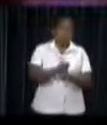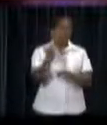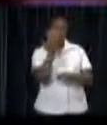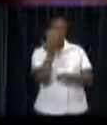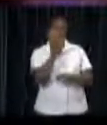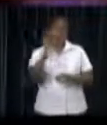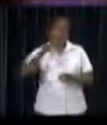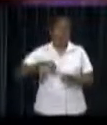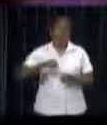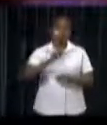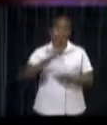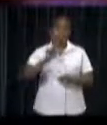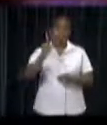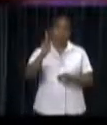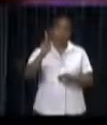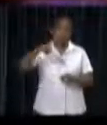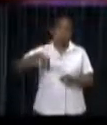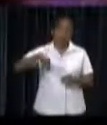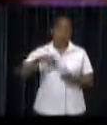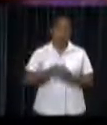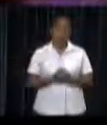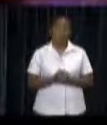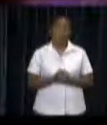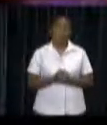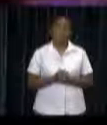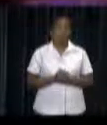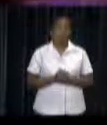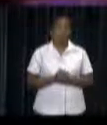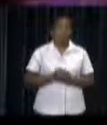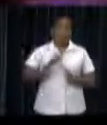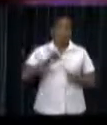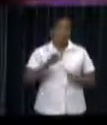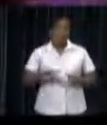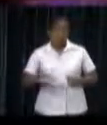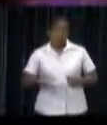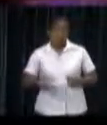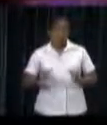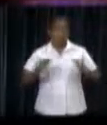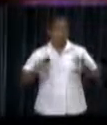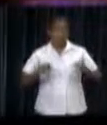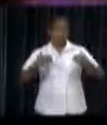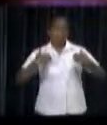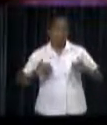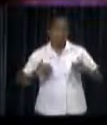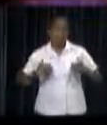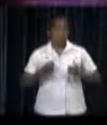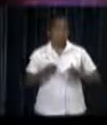community. It chose for setting up a study fund, Foundation Study Fund Kerstin.